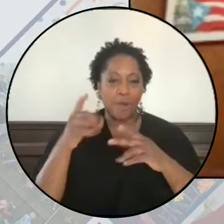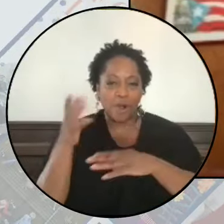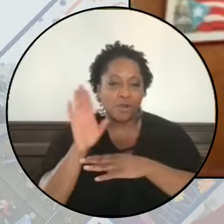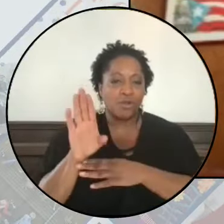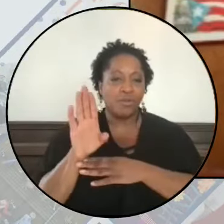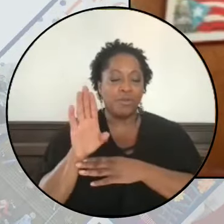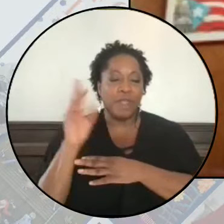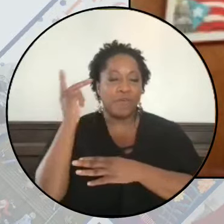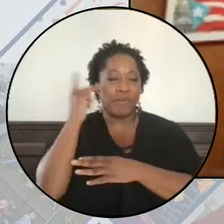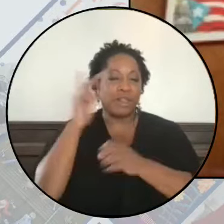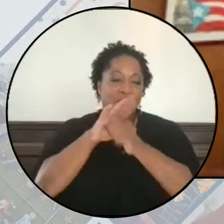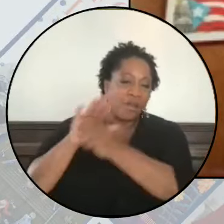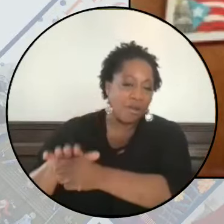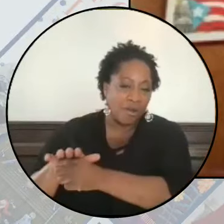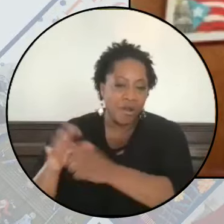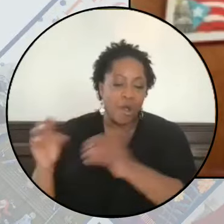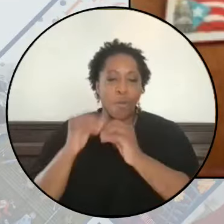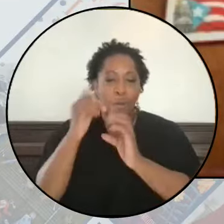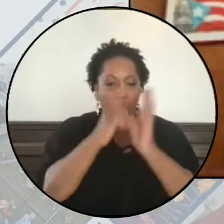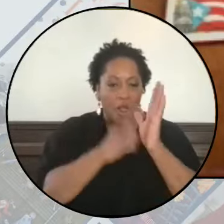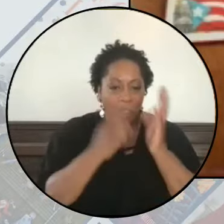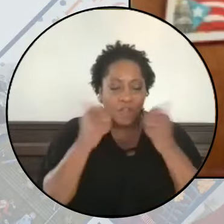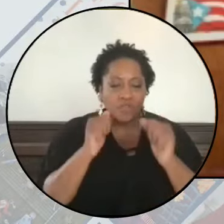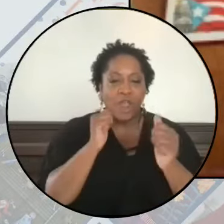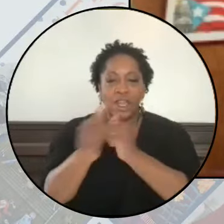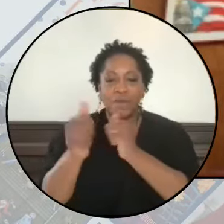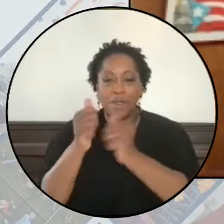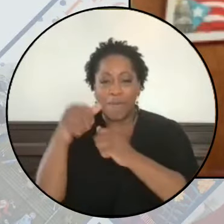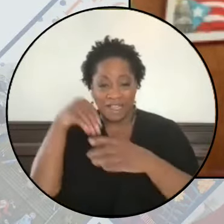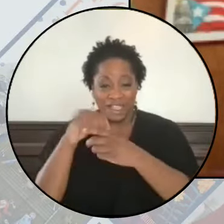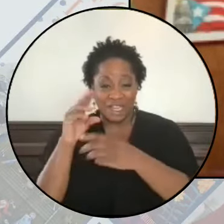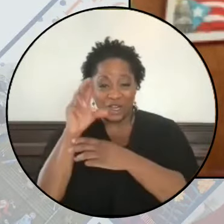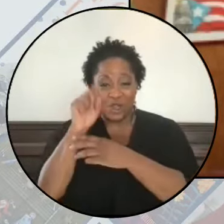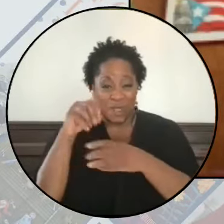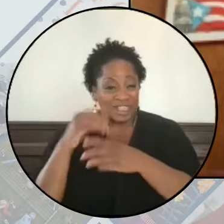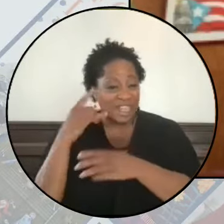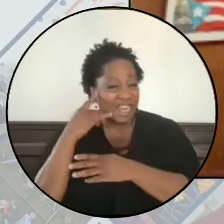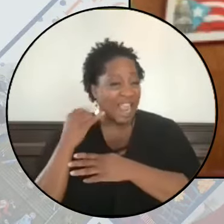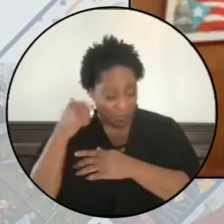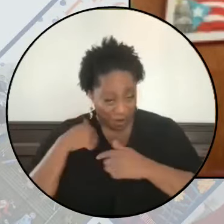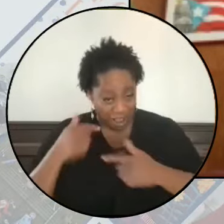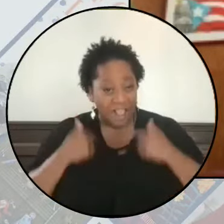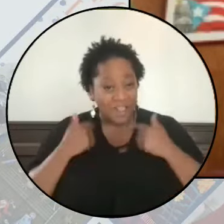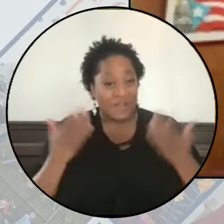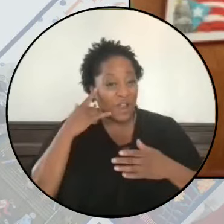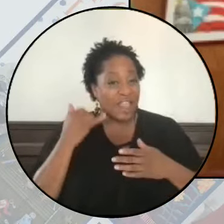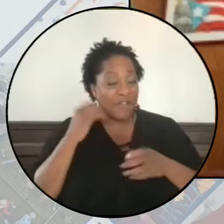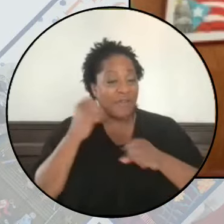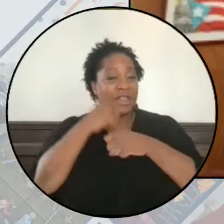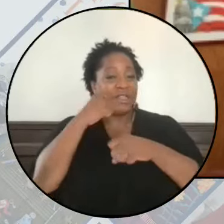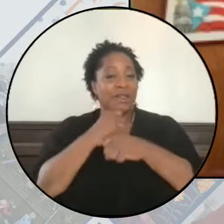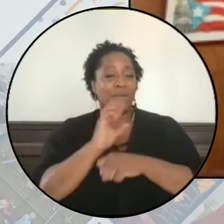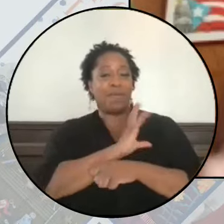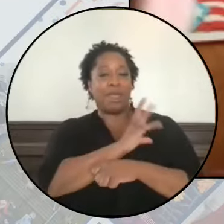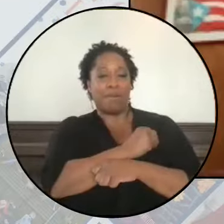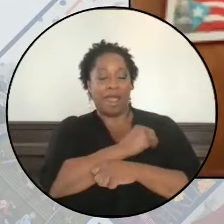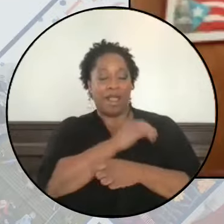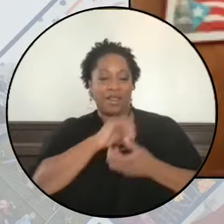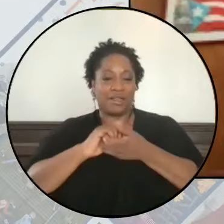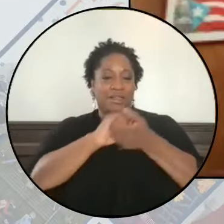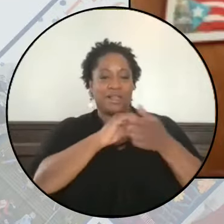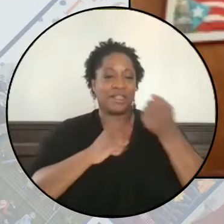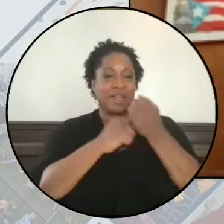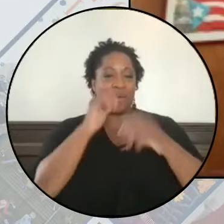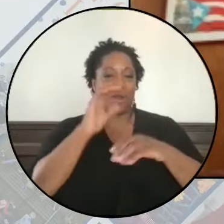political repression. More laws attempted to be passed right here, including in California, where I live, to make Palestine solidarity